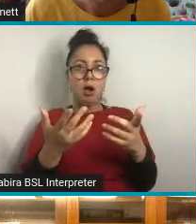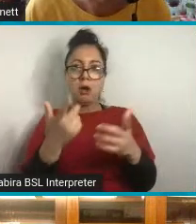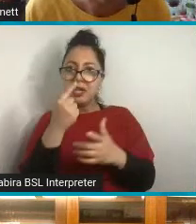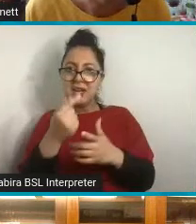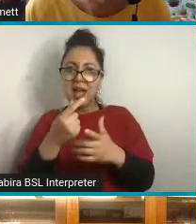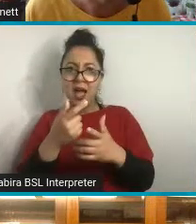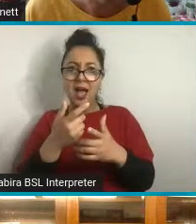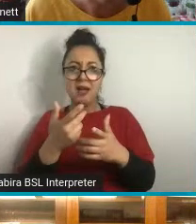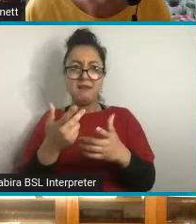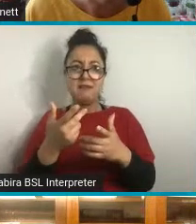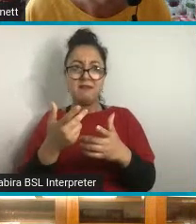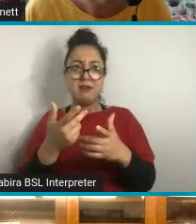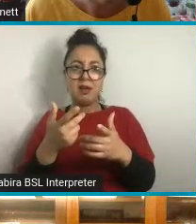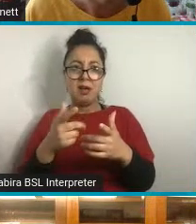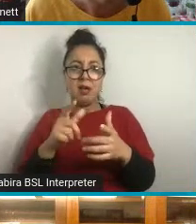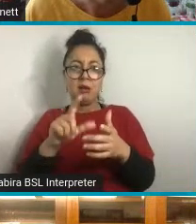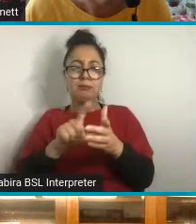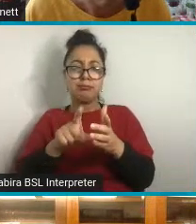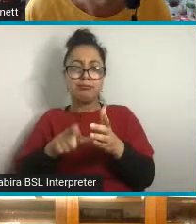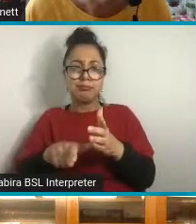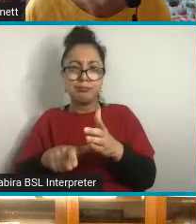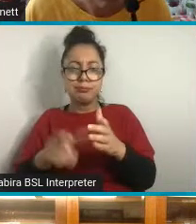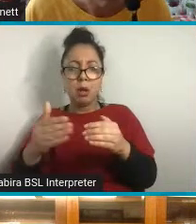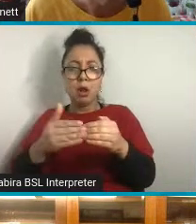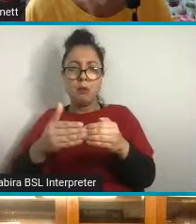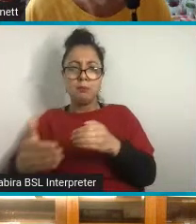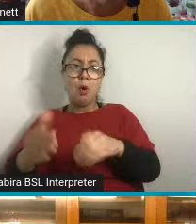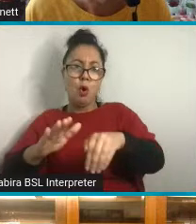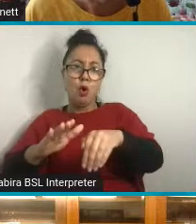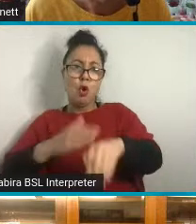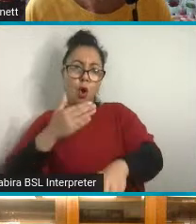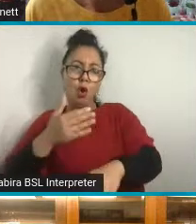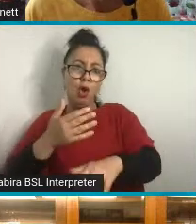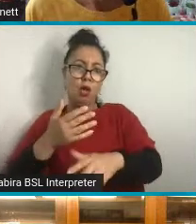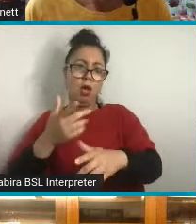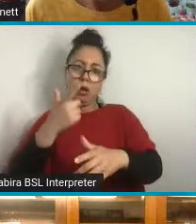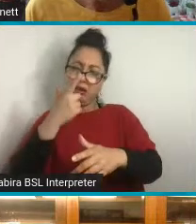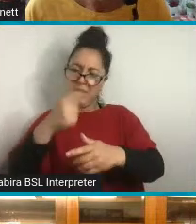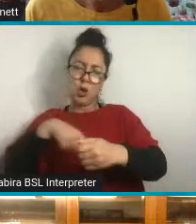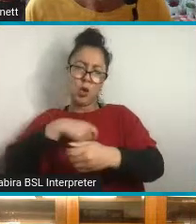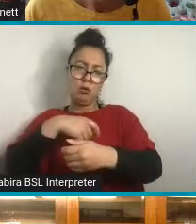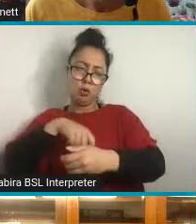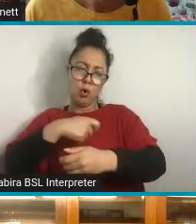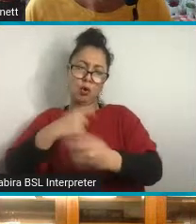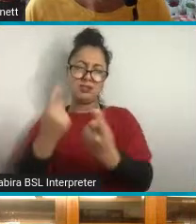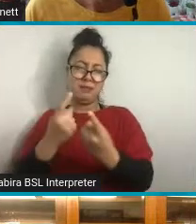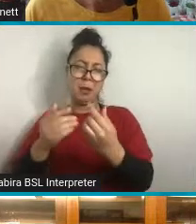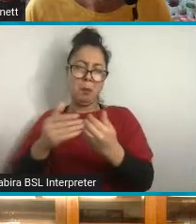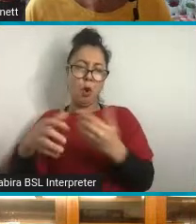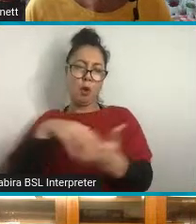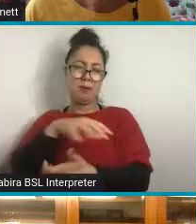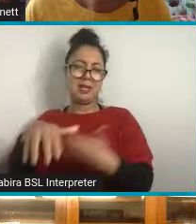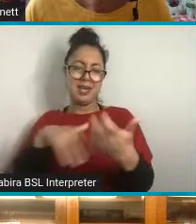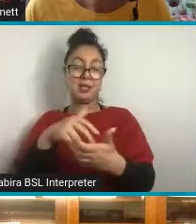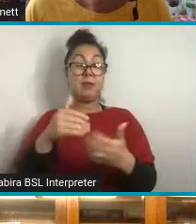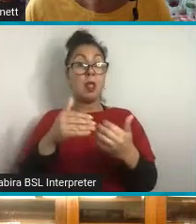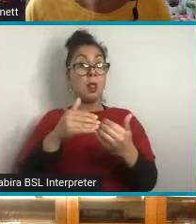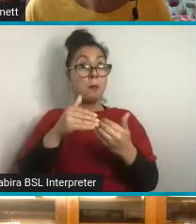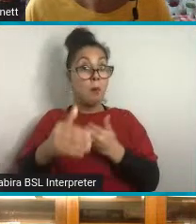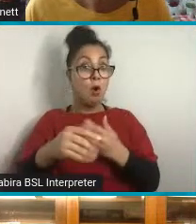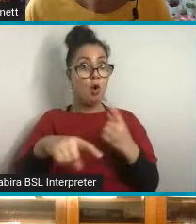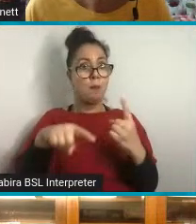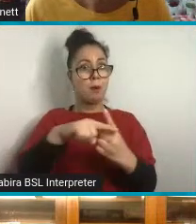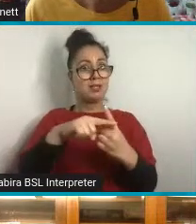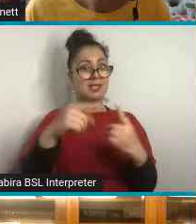time if you're cooking something more complicated. But the more positive actions that we do now will give